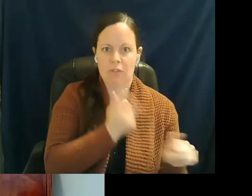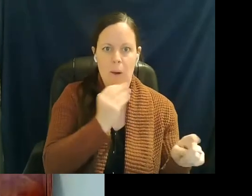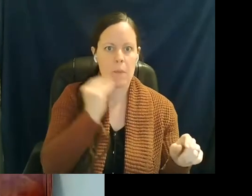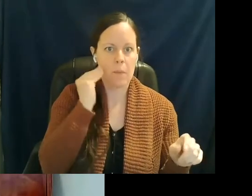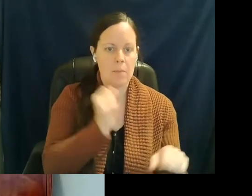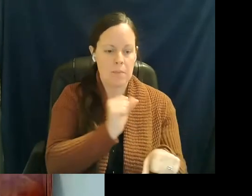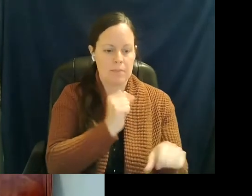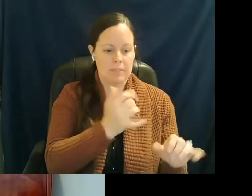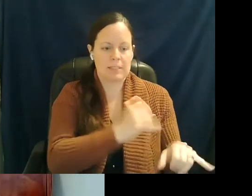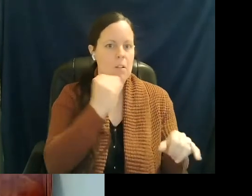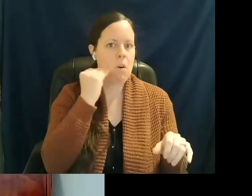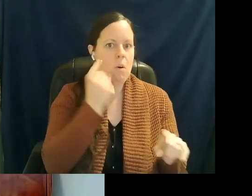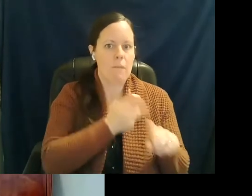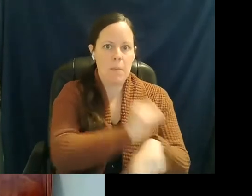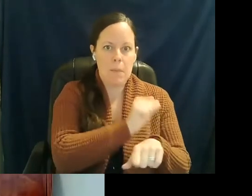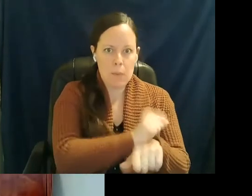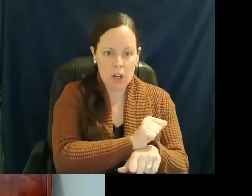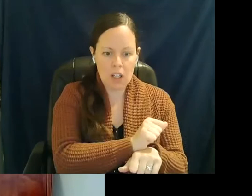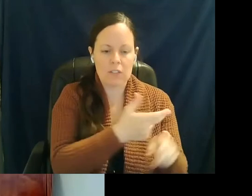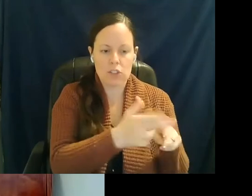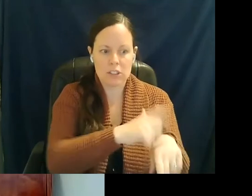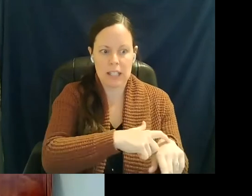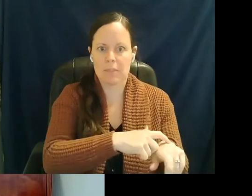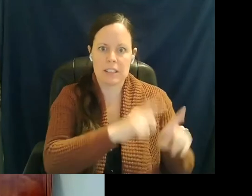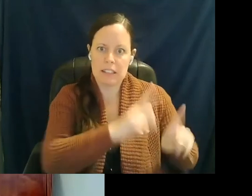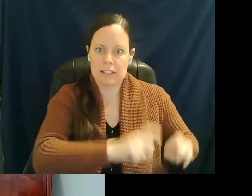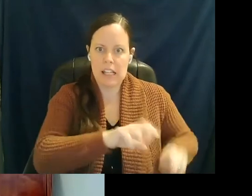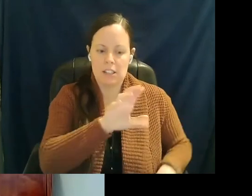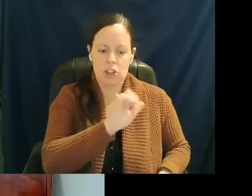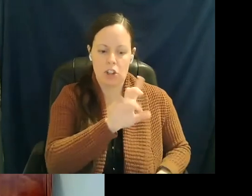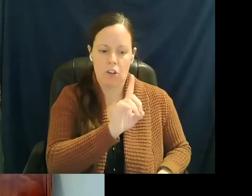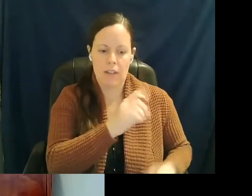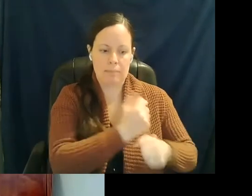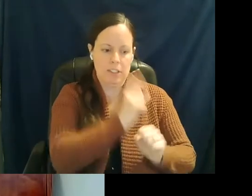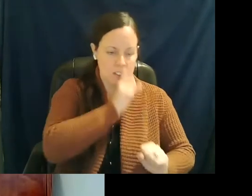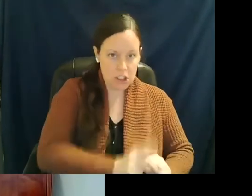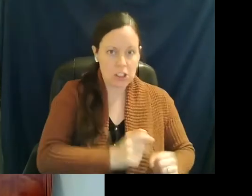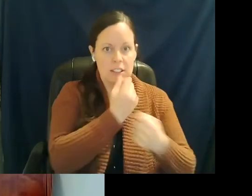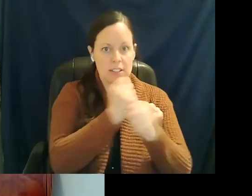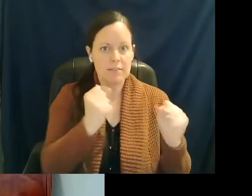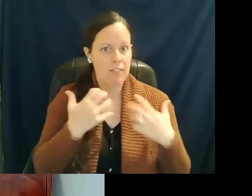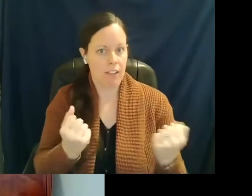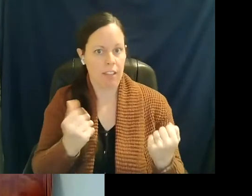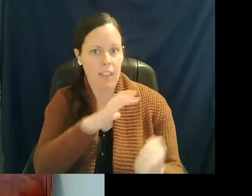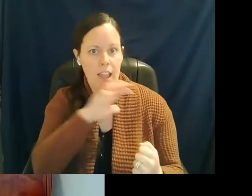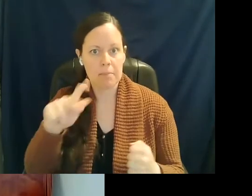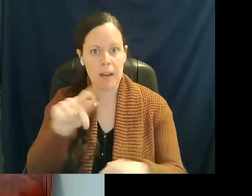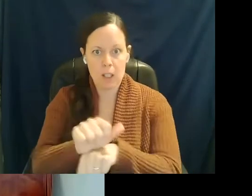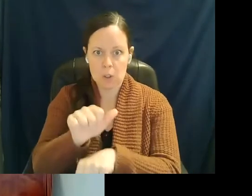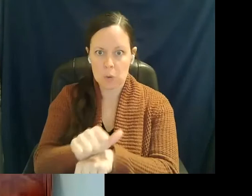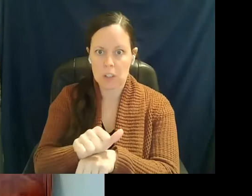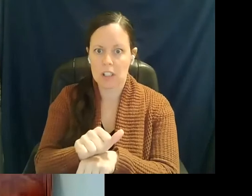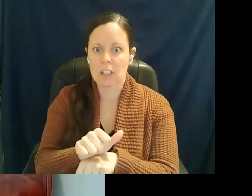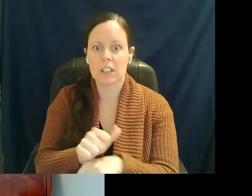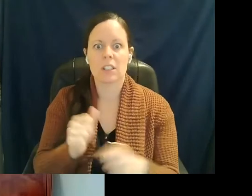period of time. And get COVID testing to make sure that they were safe and healthy to come back to work. We are definitely burning through